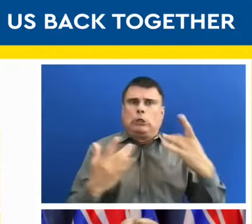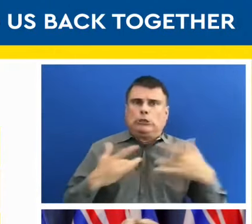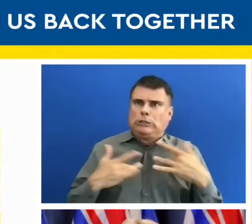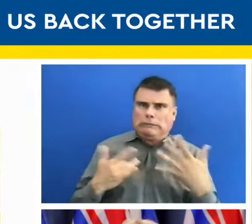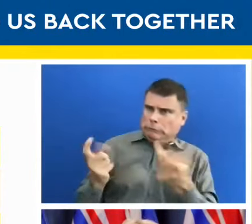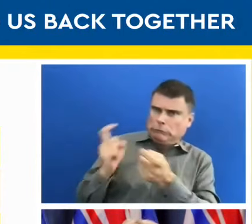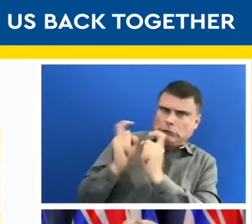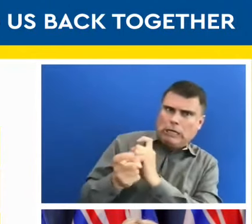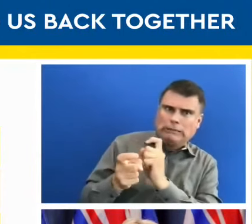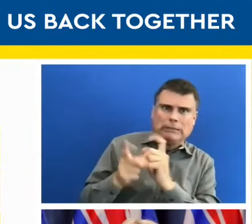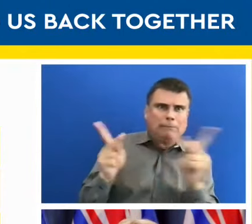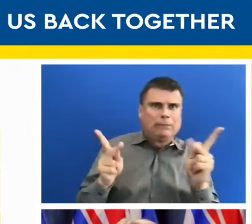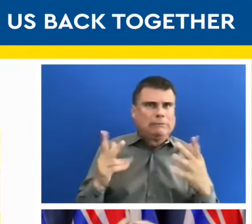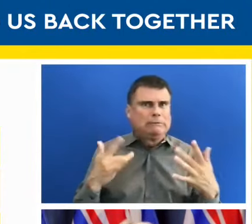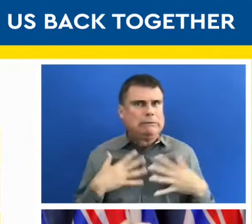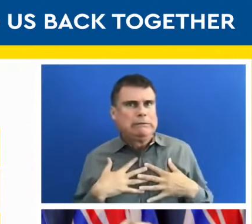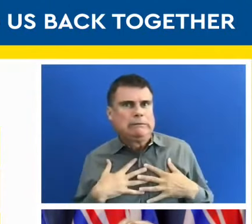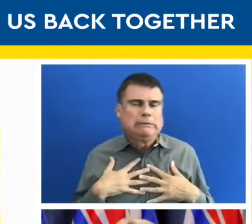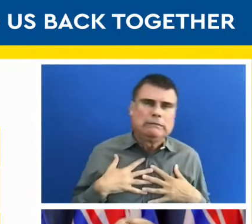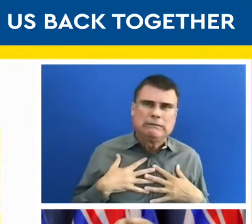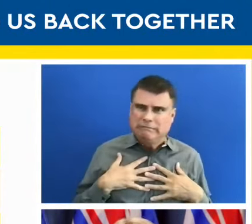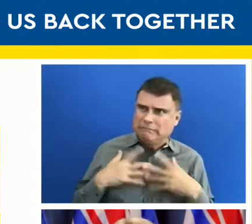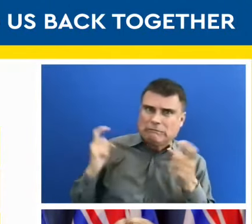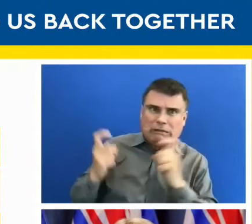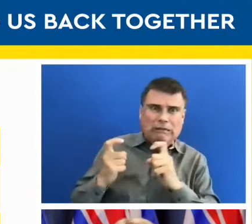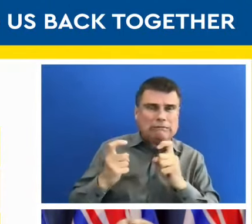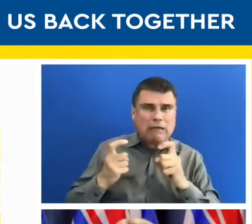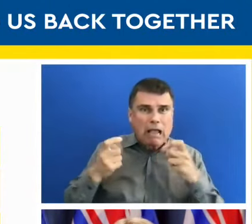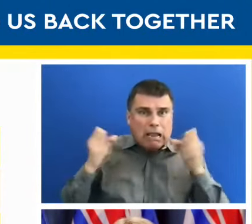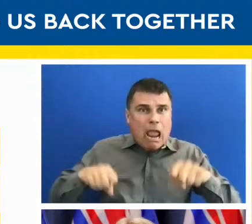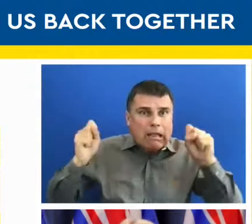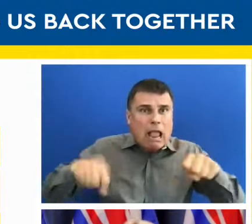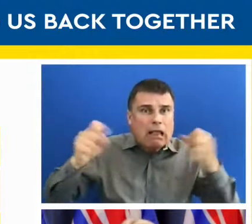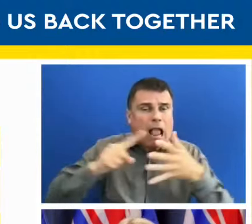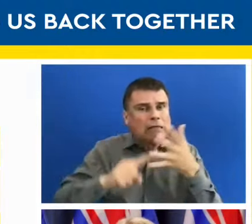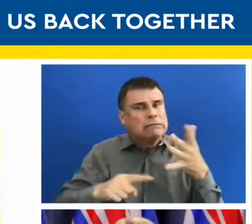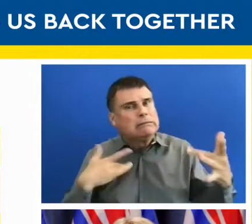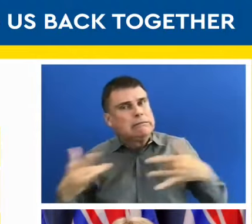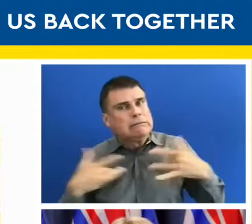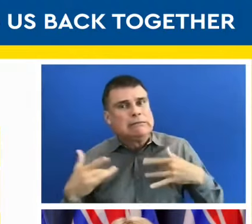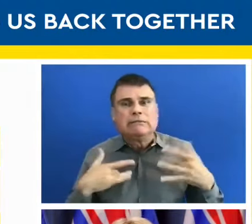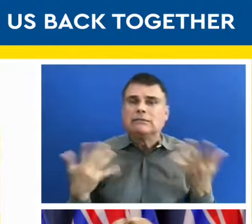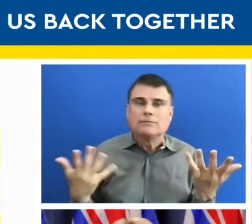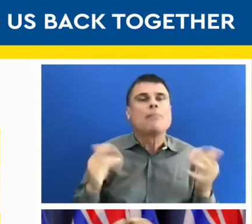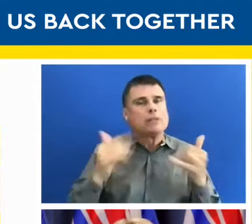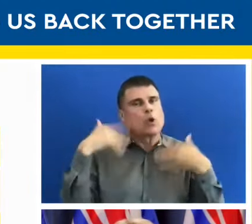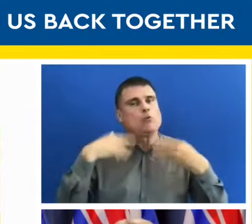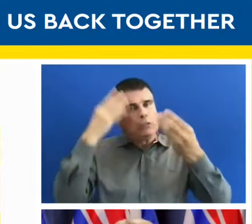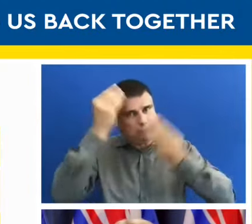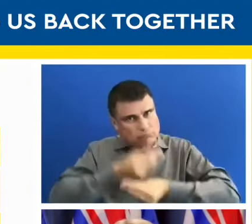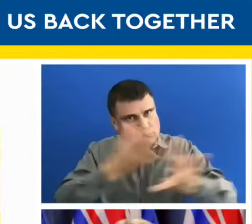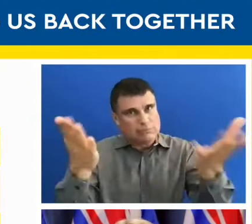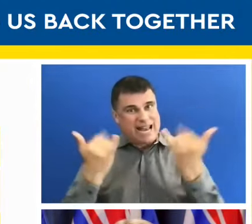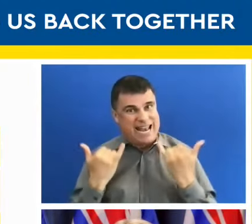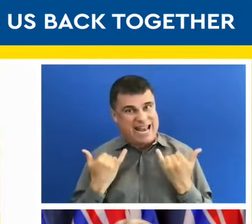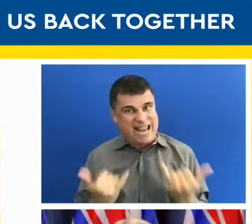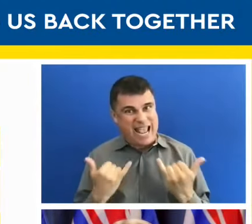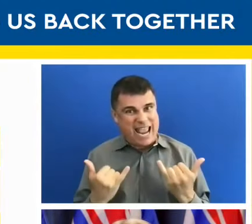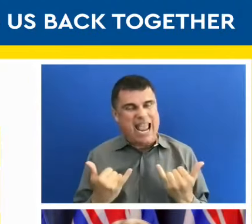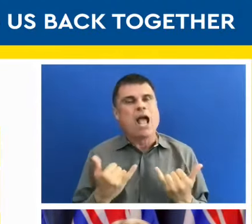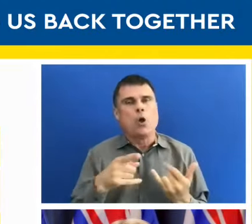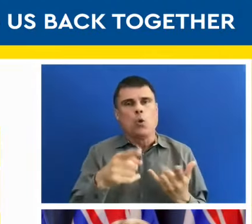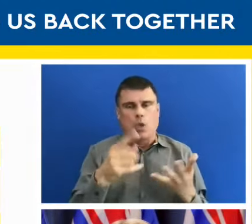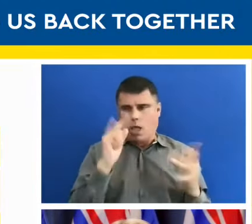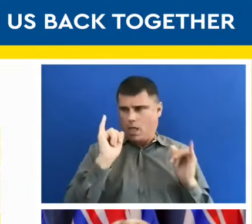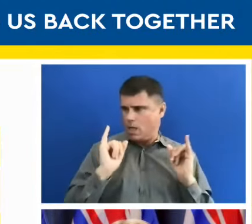have about every aspect of this. That's why we're giving a few days for people to start getting adjusted to some of the things that will